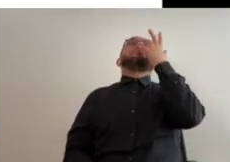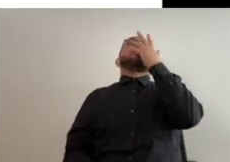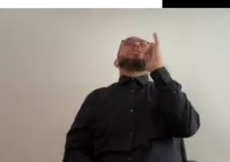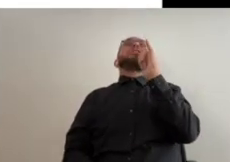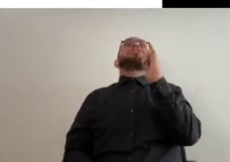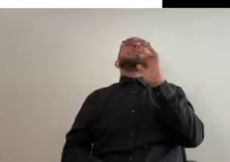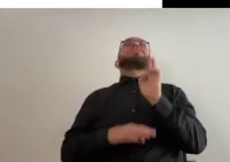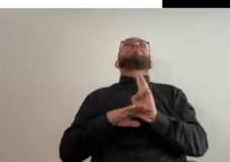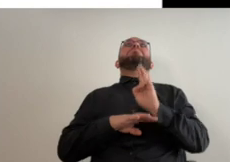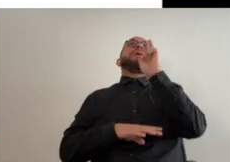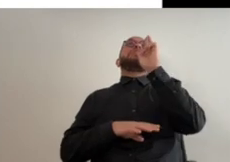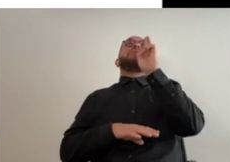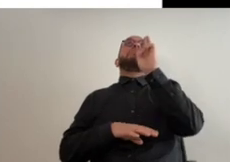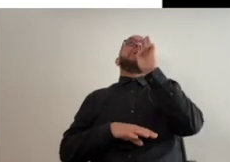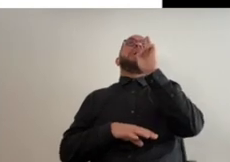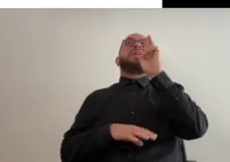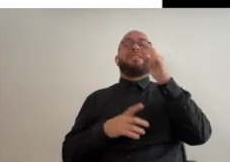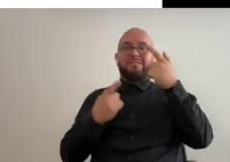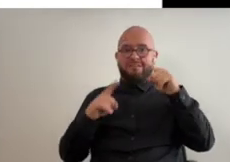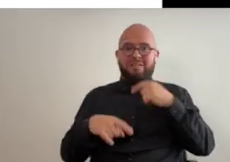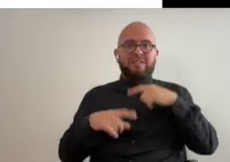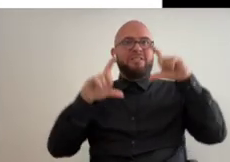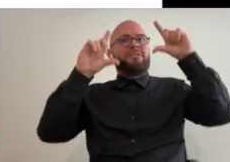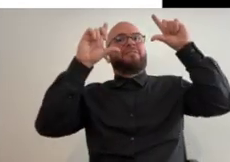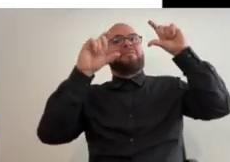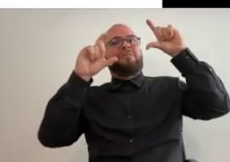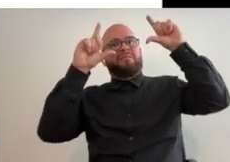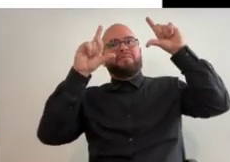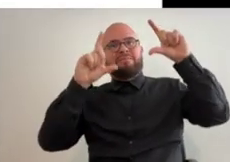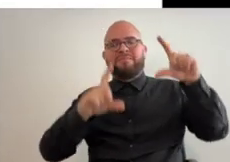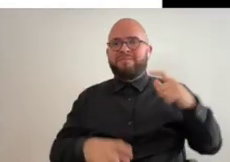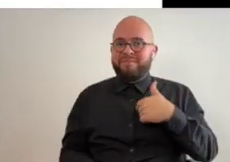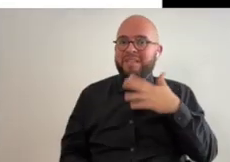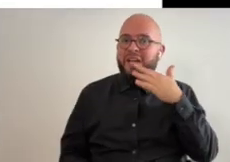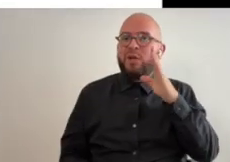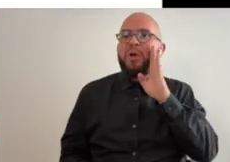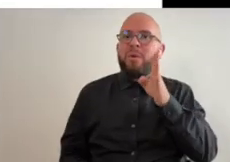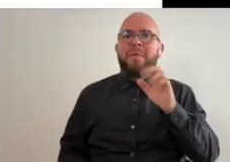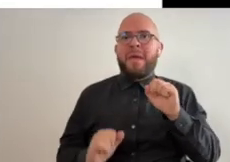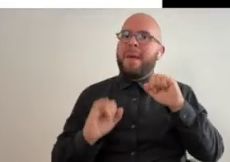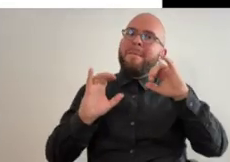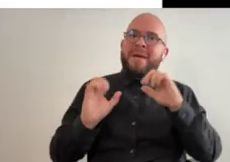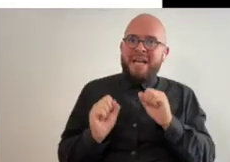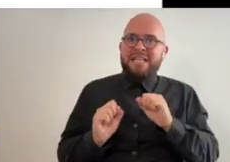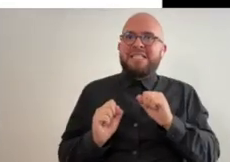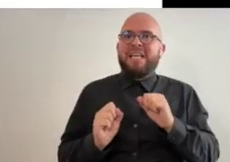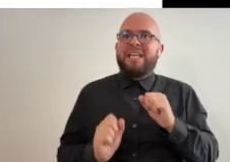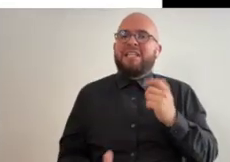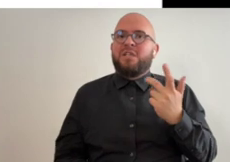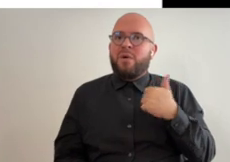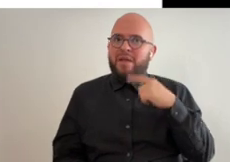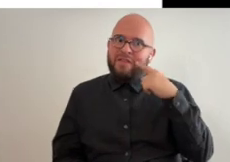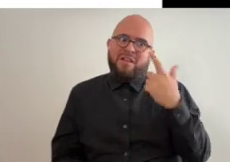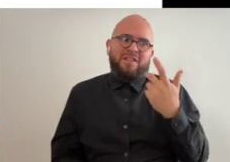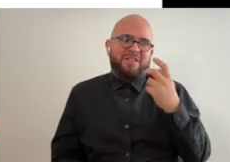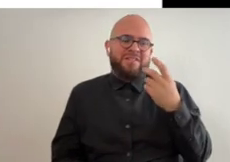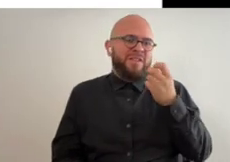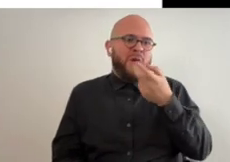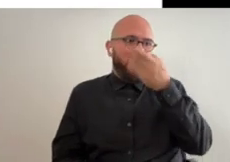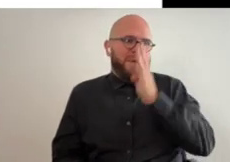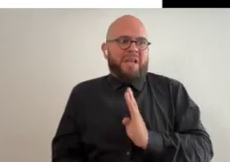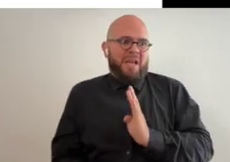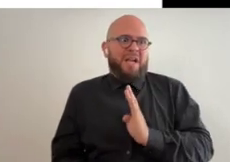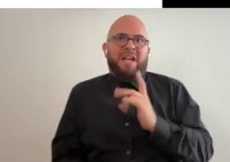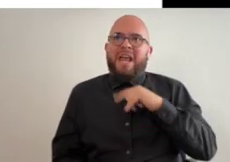tilted back and i was like oh my god this looks like a spaceship in here so i just took this picture because i knew it was going to be amazing